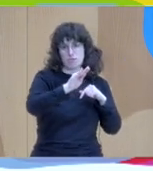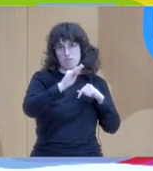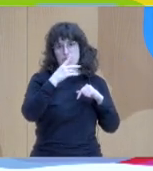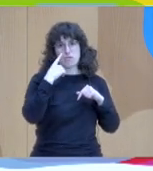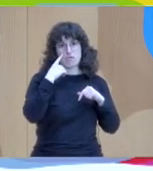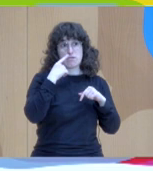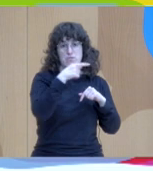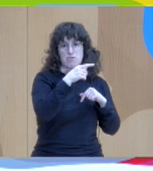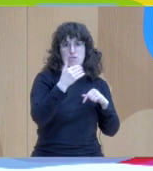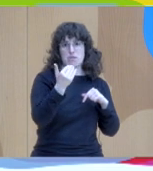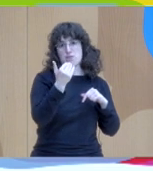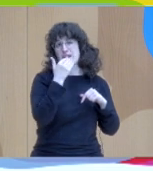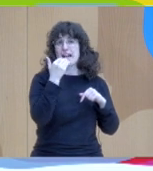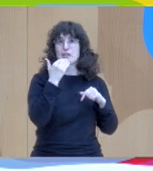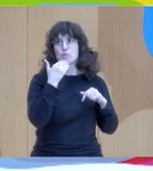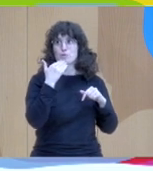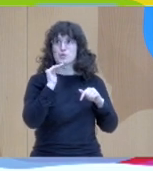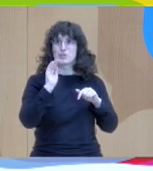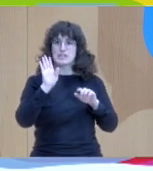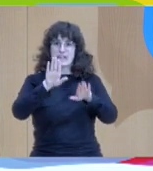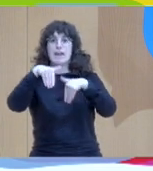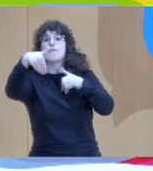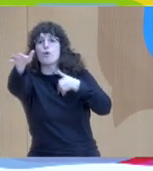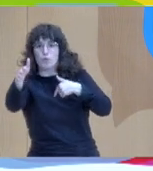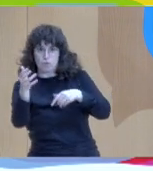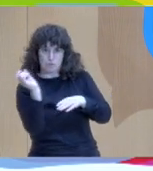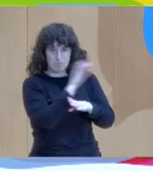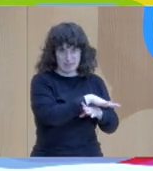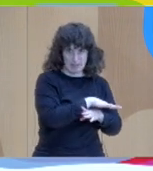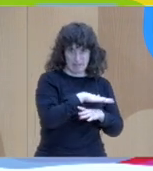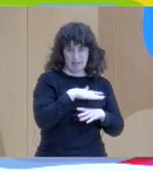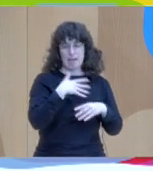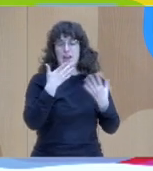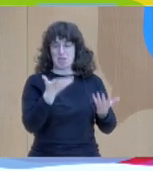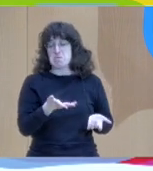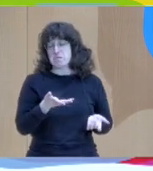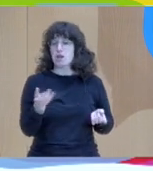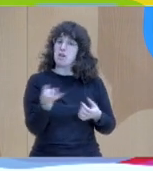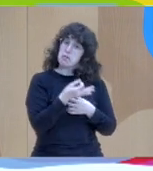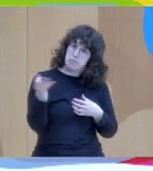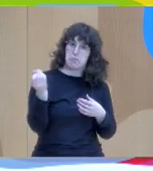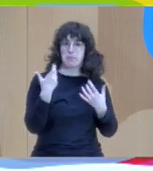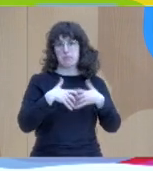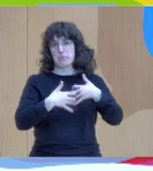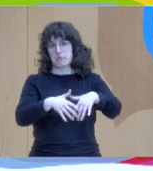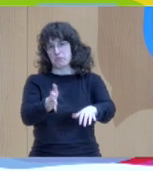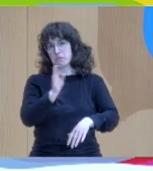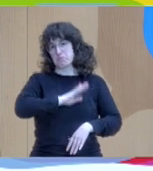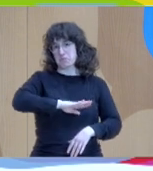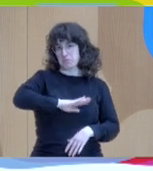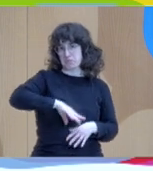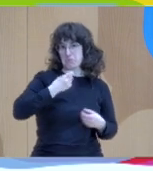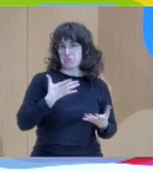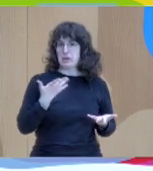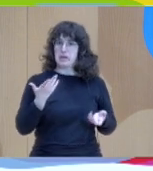And we had tried that. And it worked well. And we started improvising, you know, why don't you write an